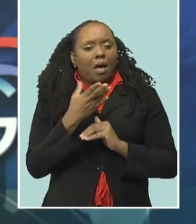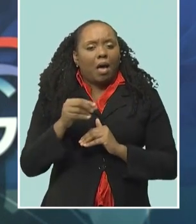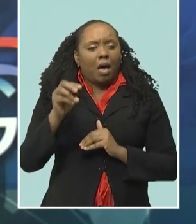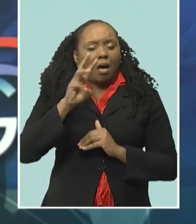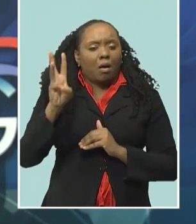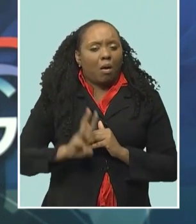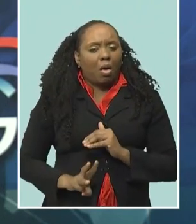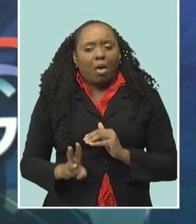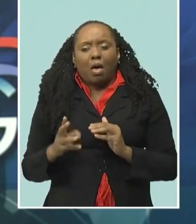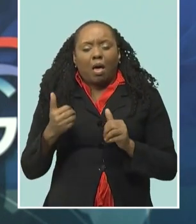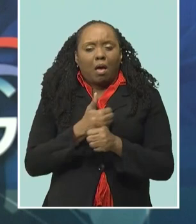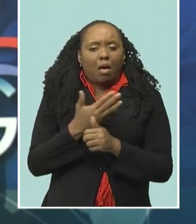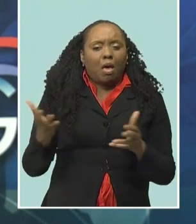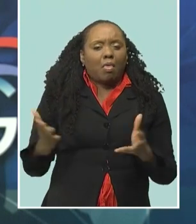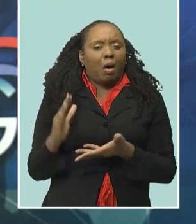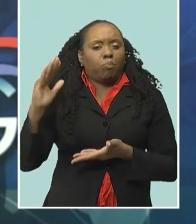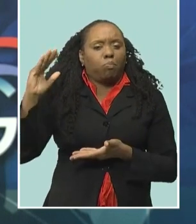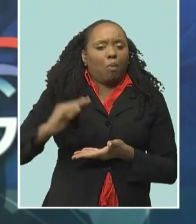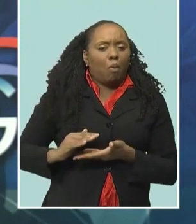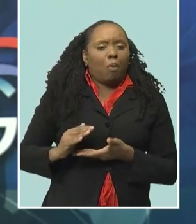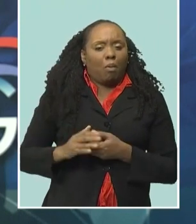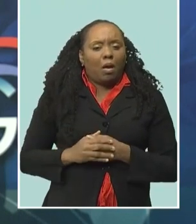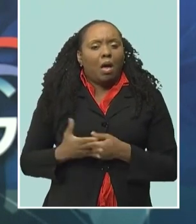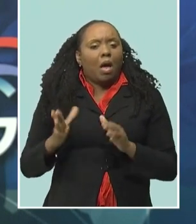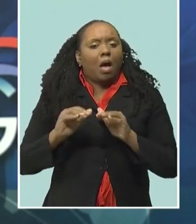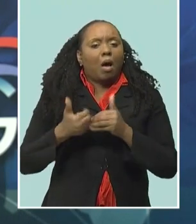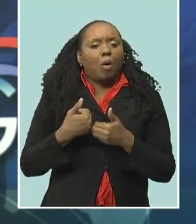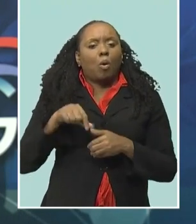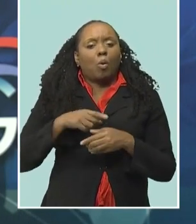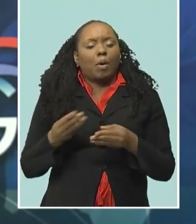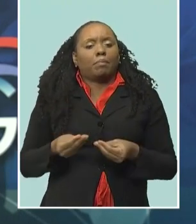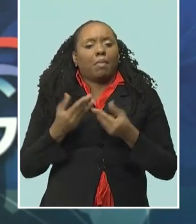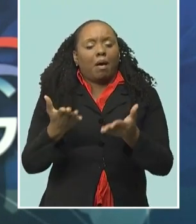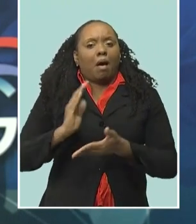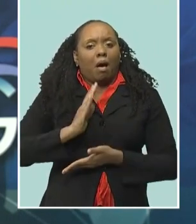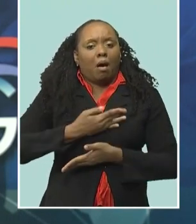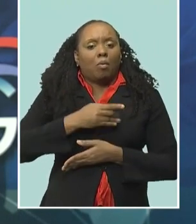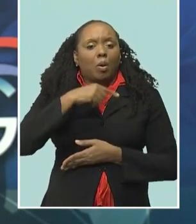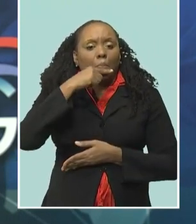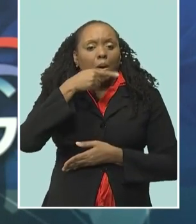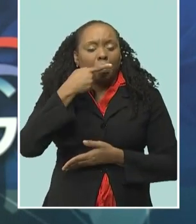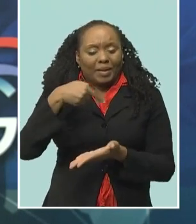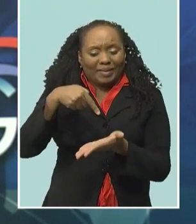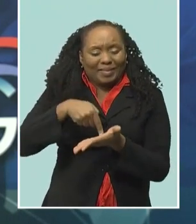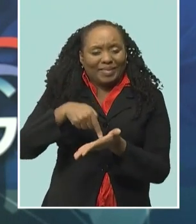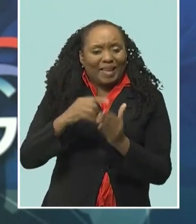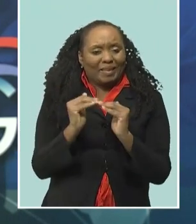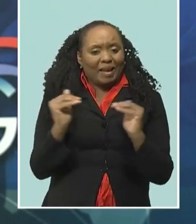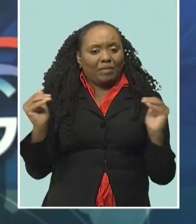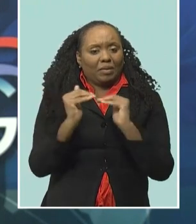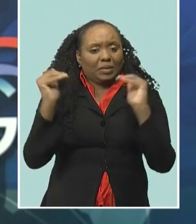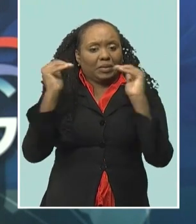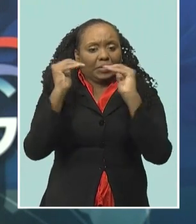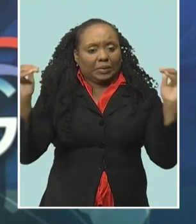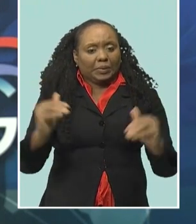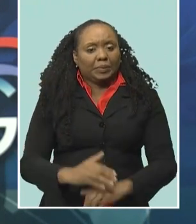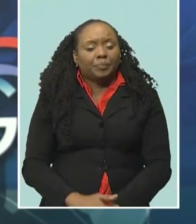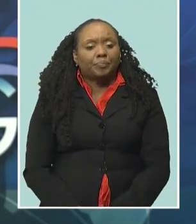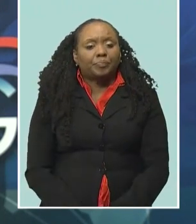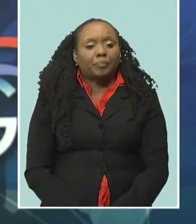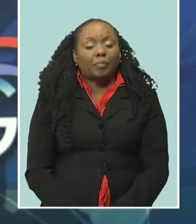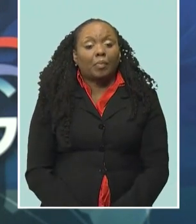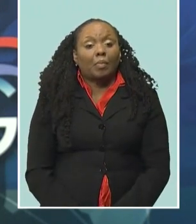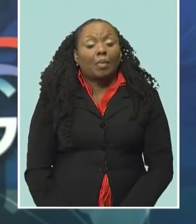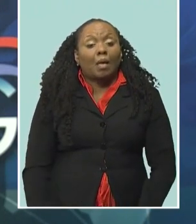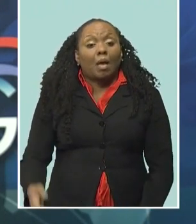and prudently managing public finances and public debt levels. In other news now, a medical doctor wants Barbadians to be